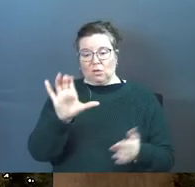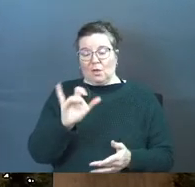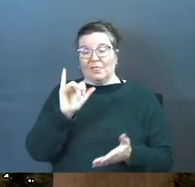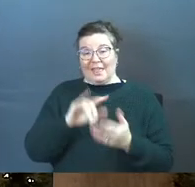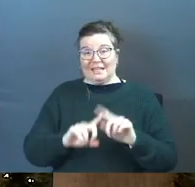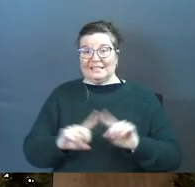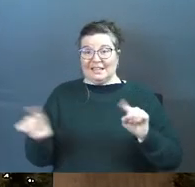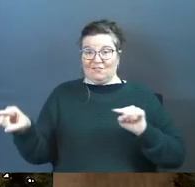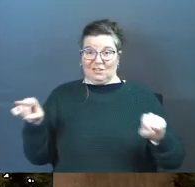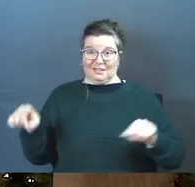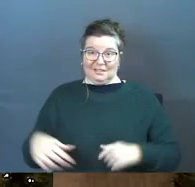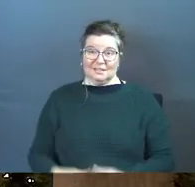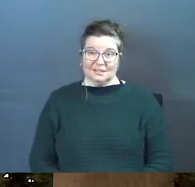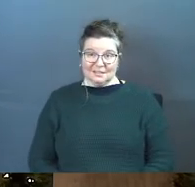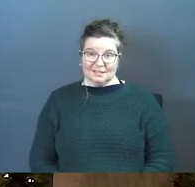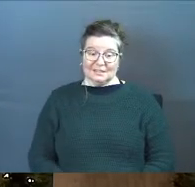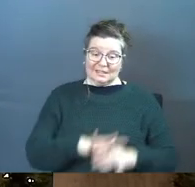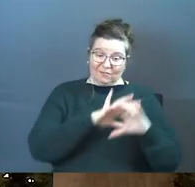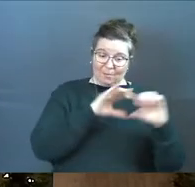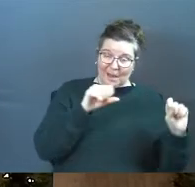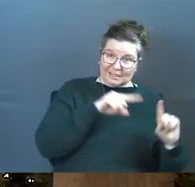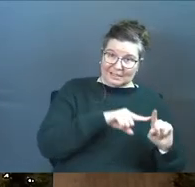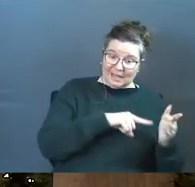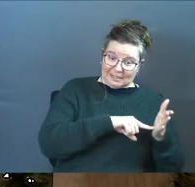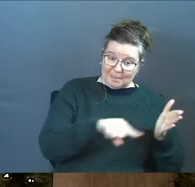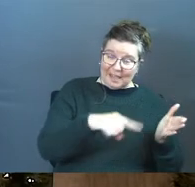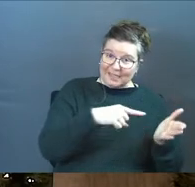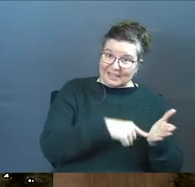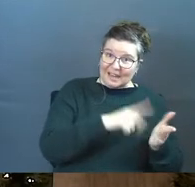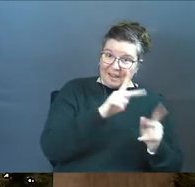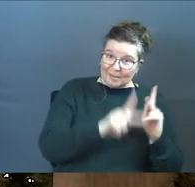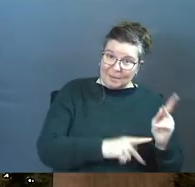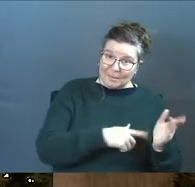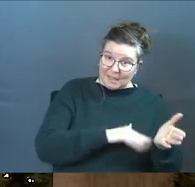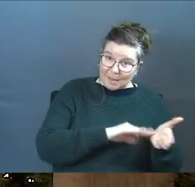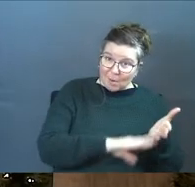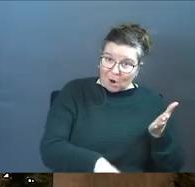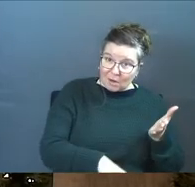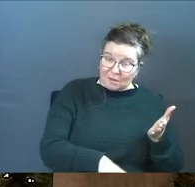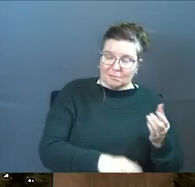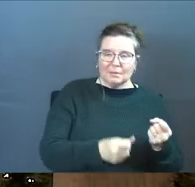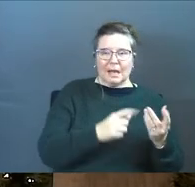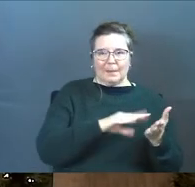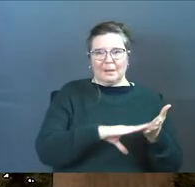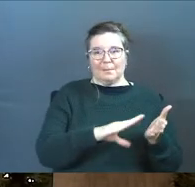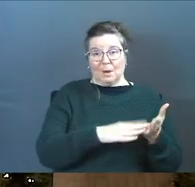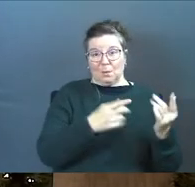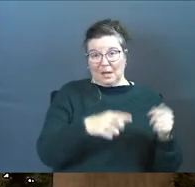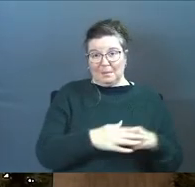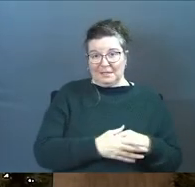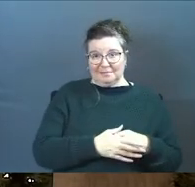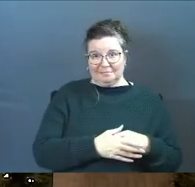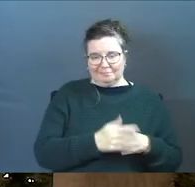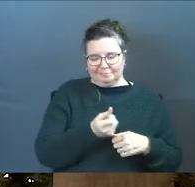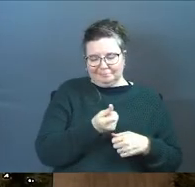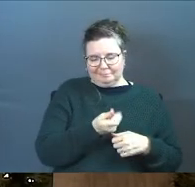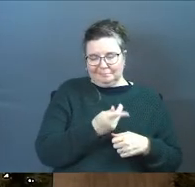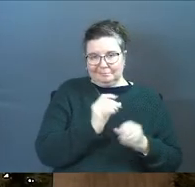That's the difference. If presidents had to pay the debt of the people they pardoned, how many pardons would we see?